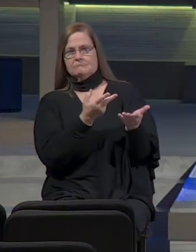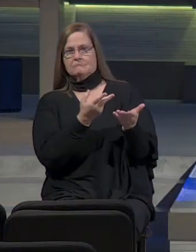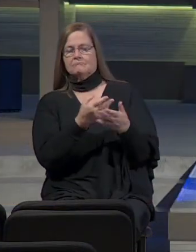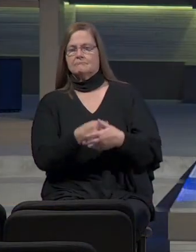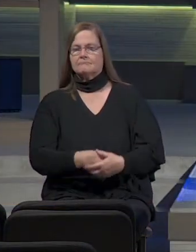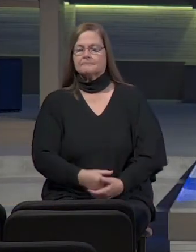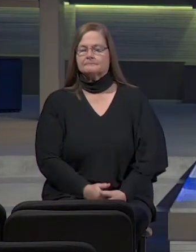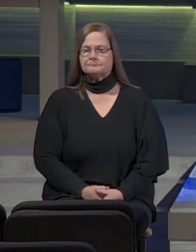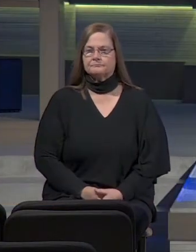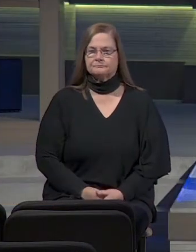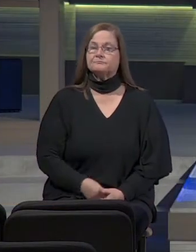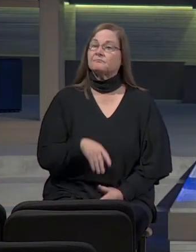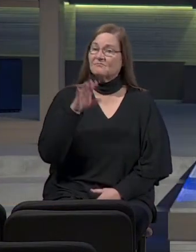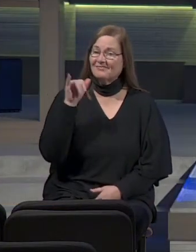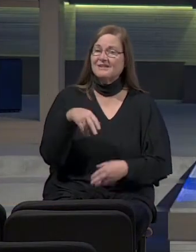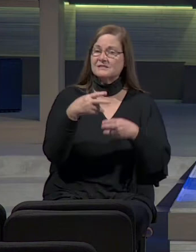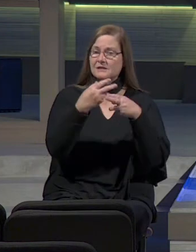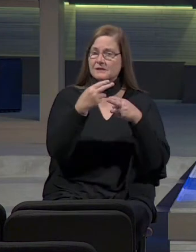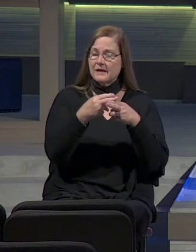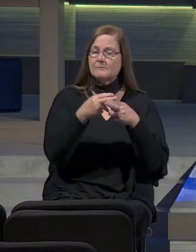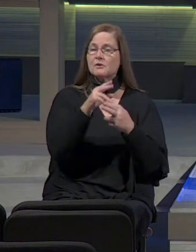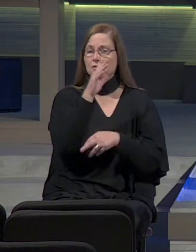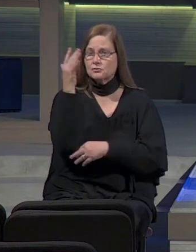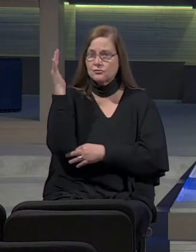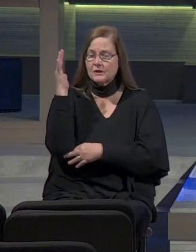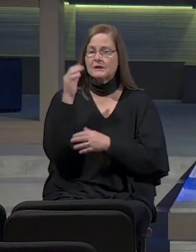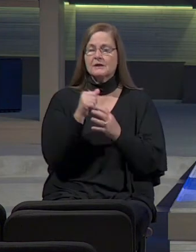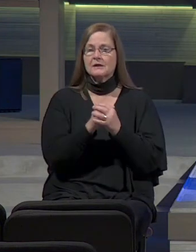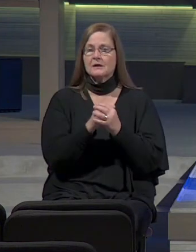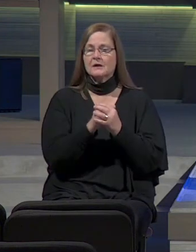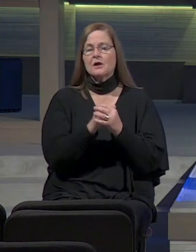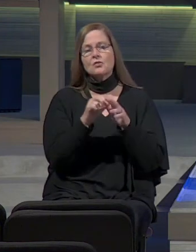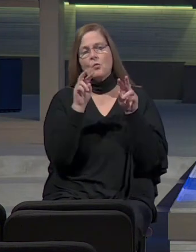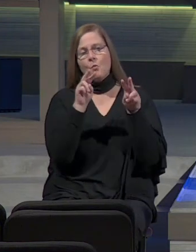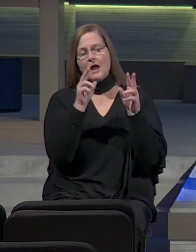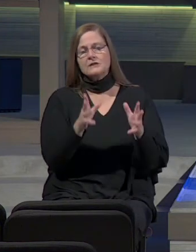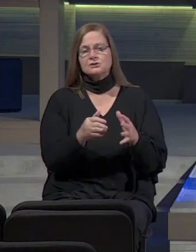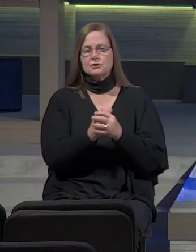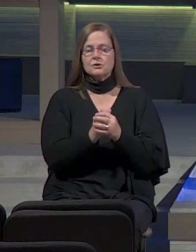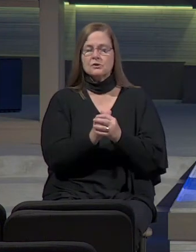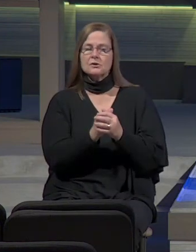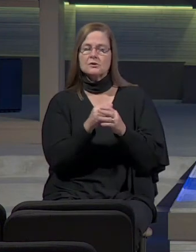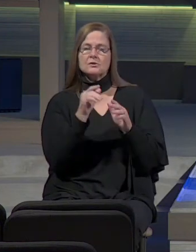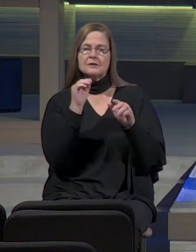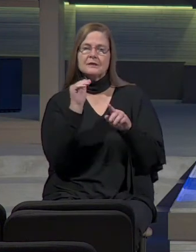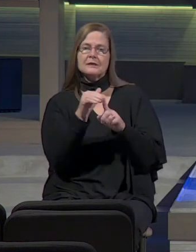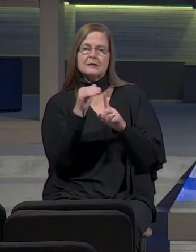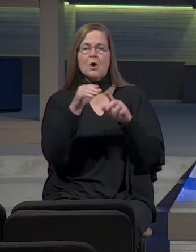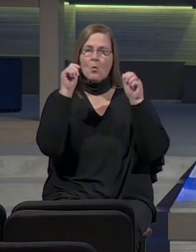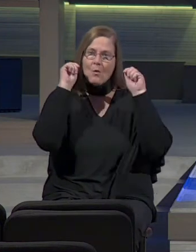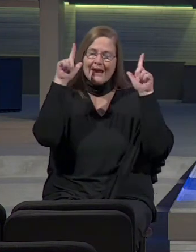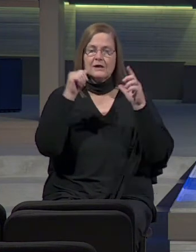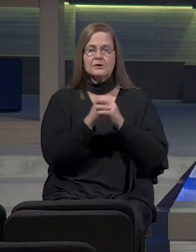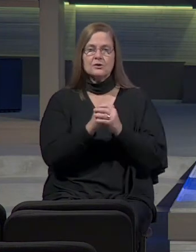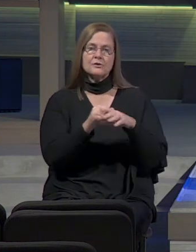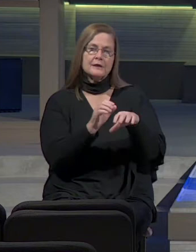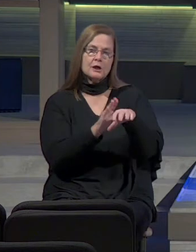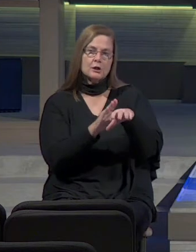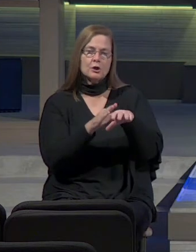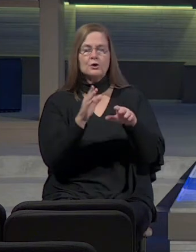So that's the name of the tree. Right? The watcher, the awakener, the alerter, something along those lines.